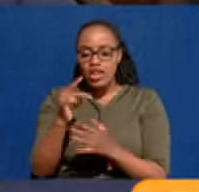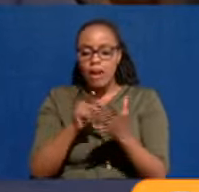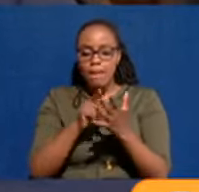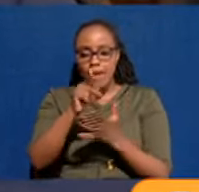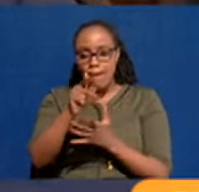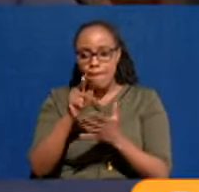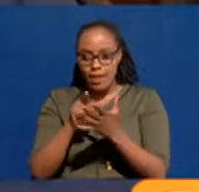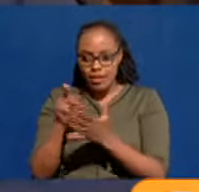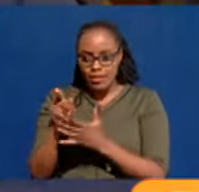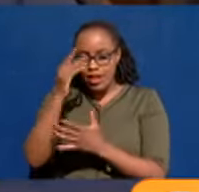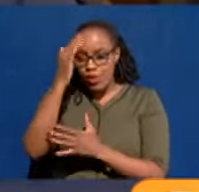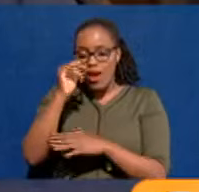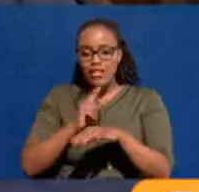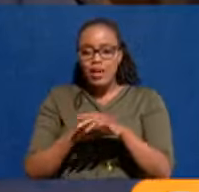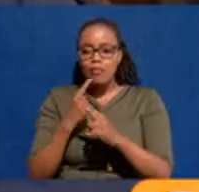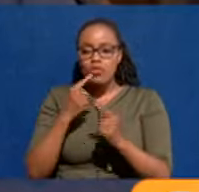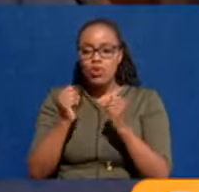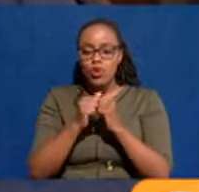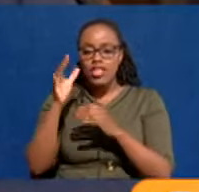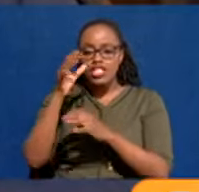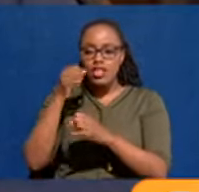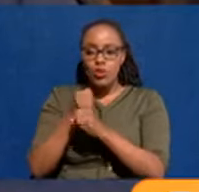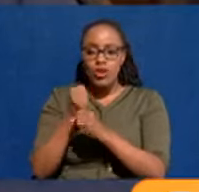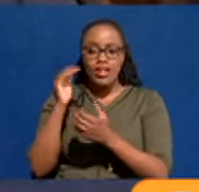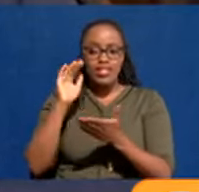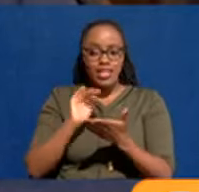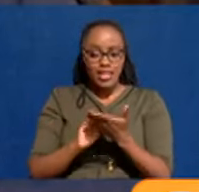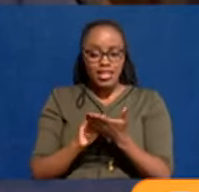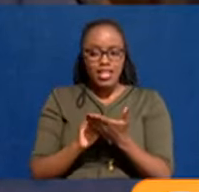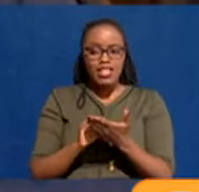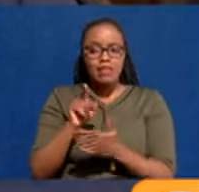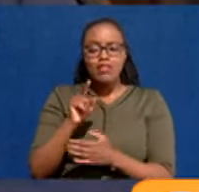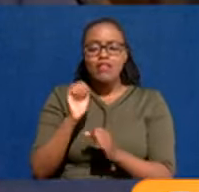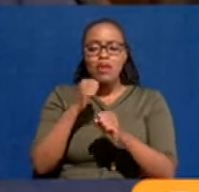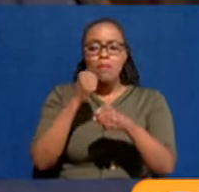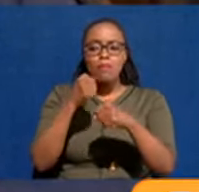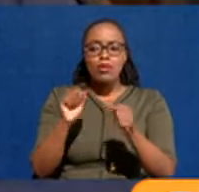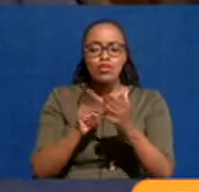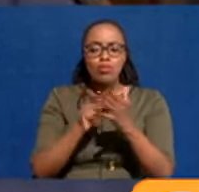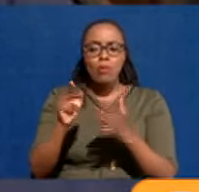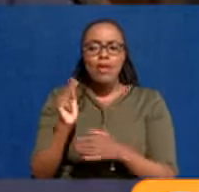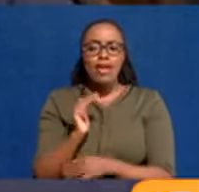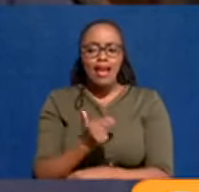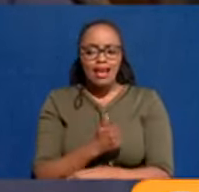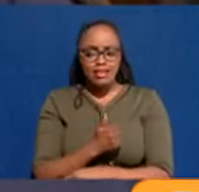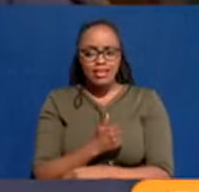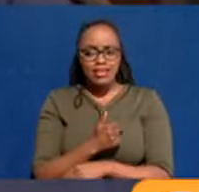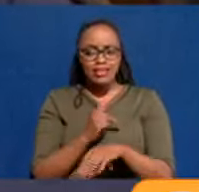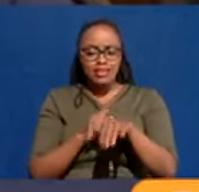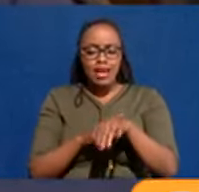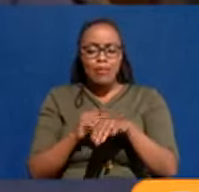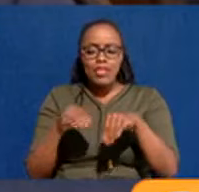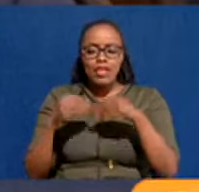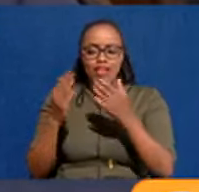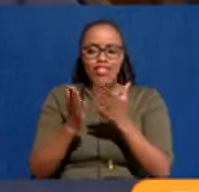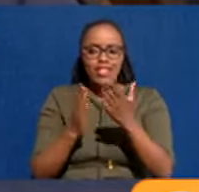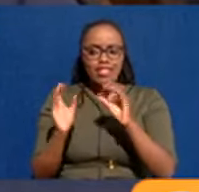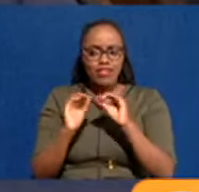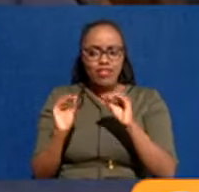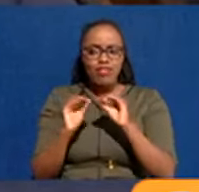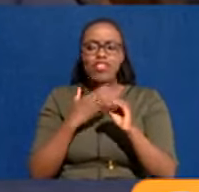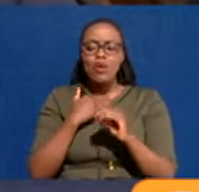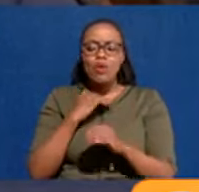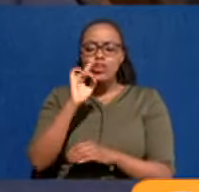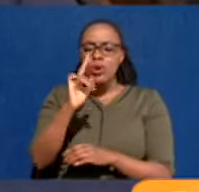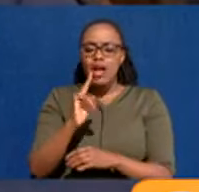done. Because when we talk to our stakeholders again, they want to be able to pay us at the point at which they serve. They don't want to come